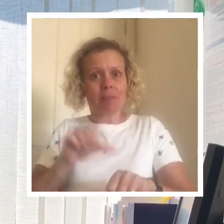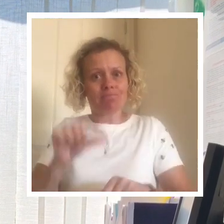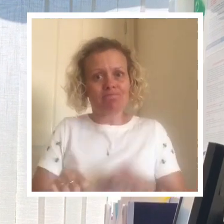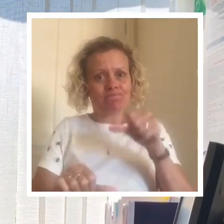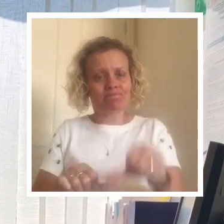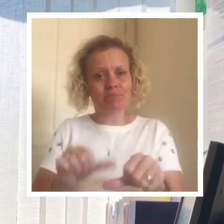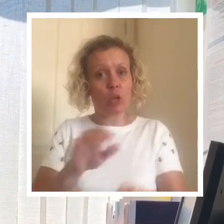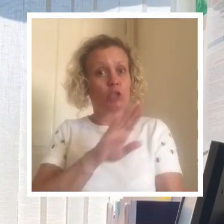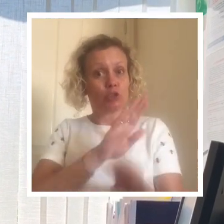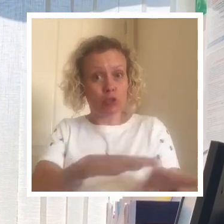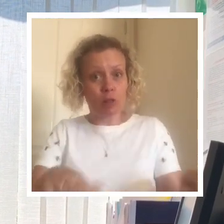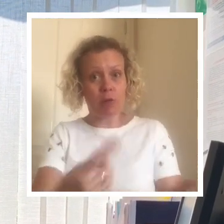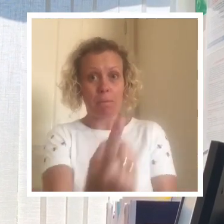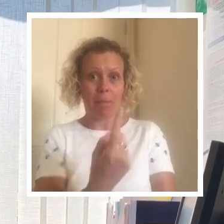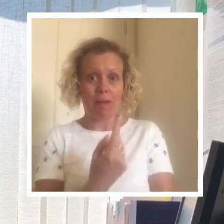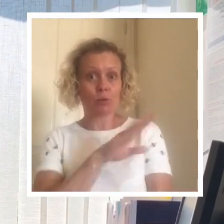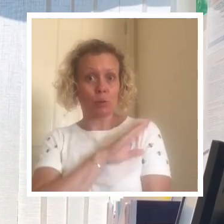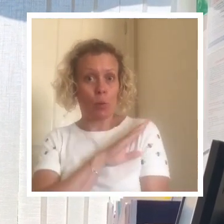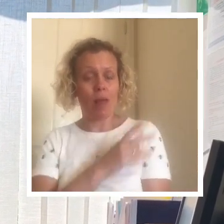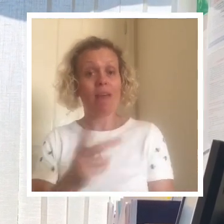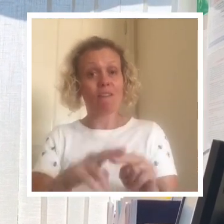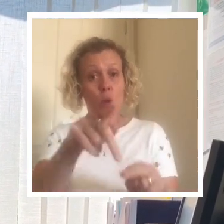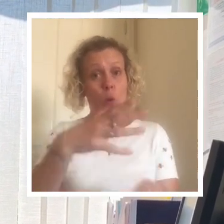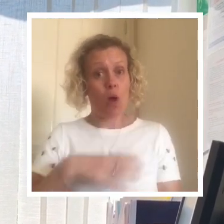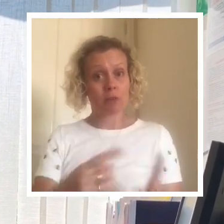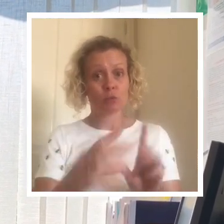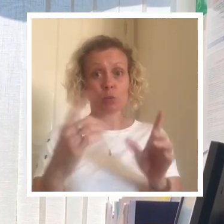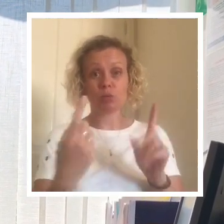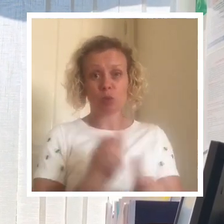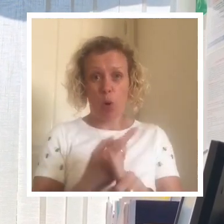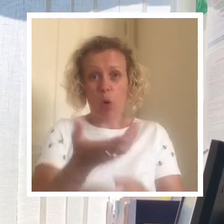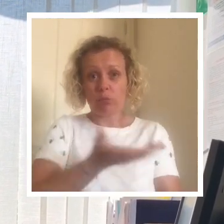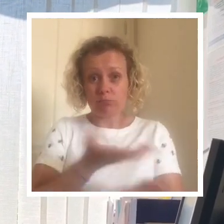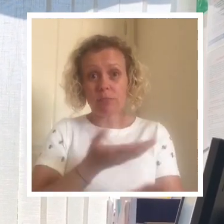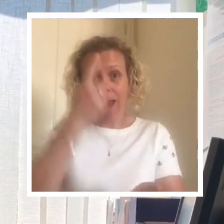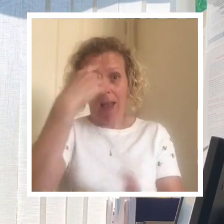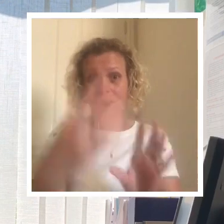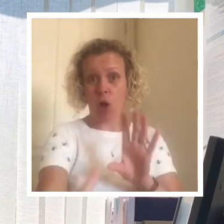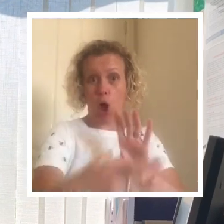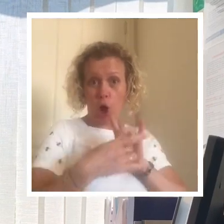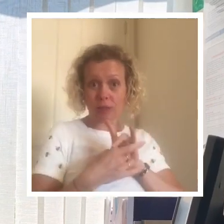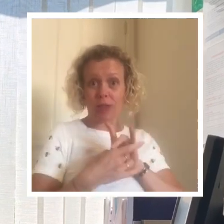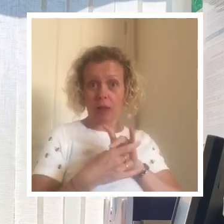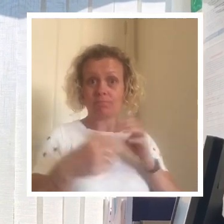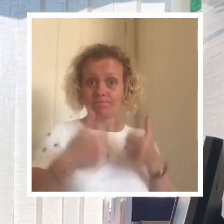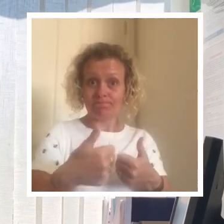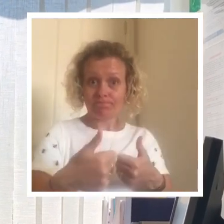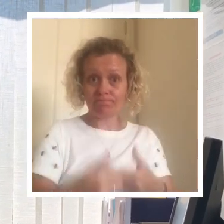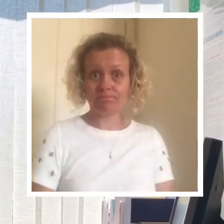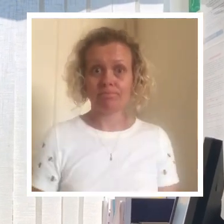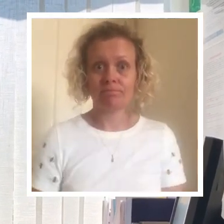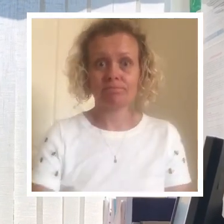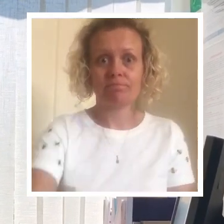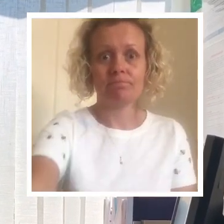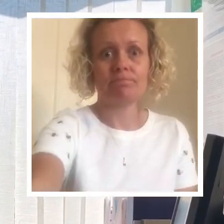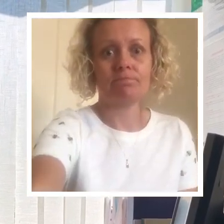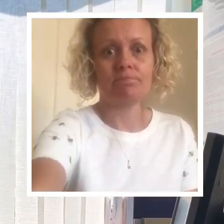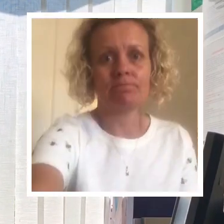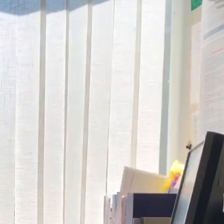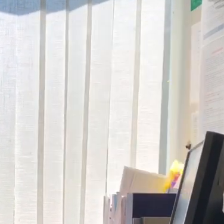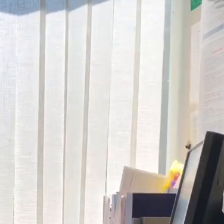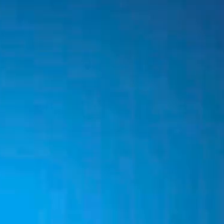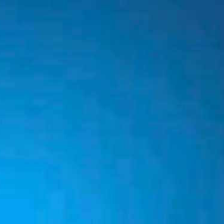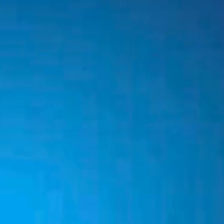approach to children returning. If you would like to speak to me further about this please do not hesitate to phone me.